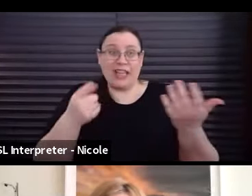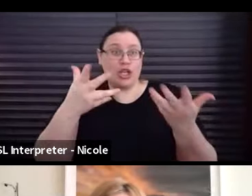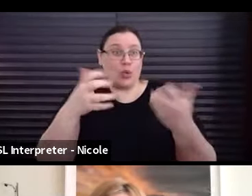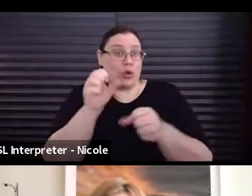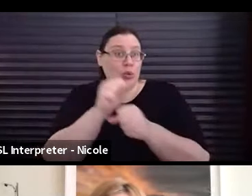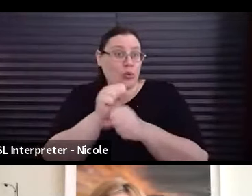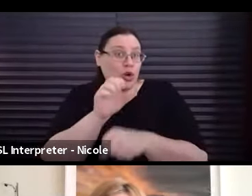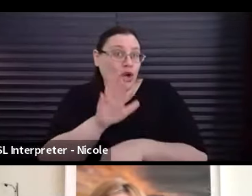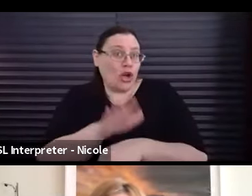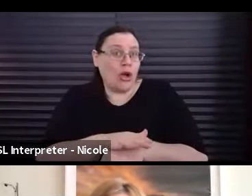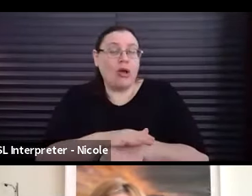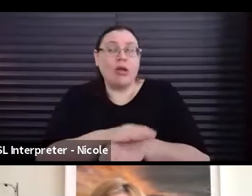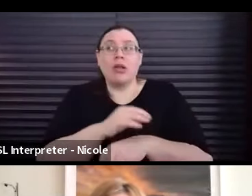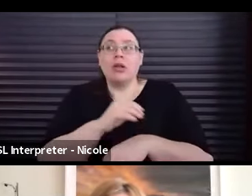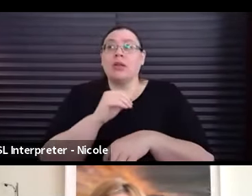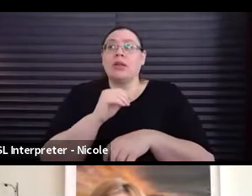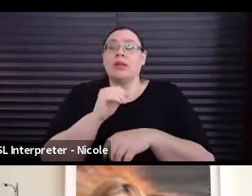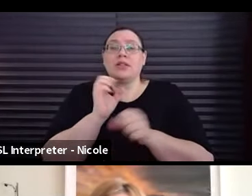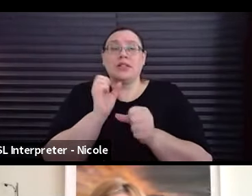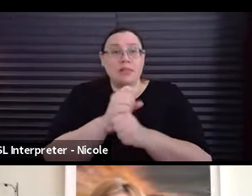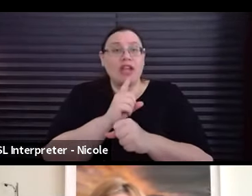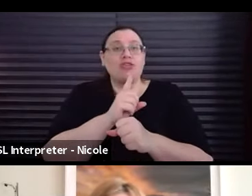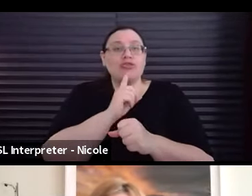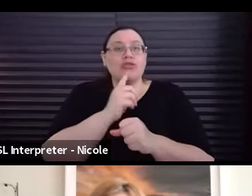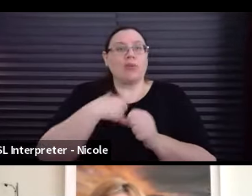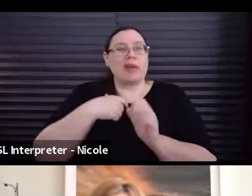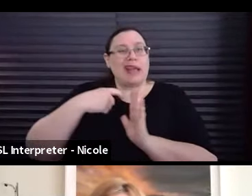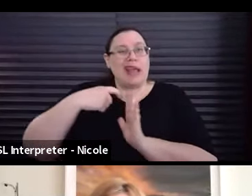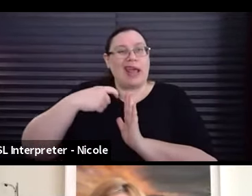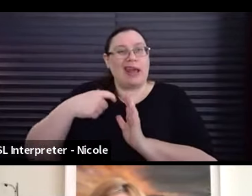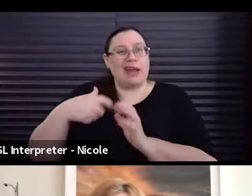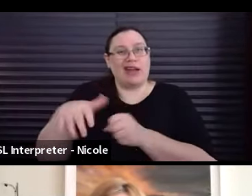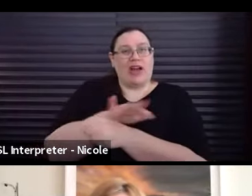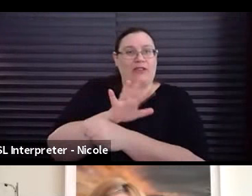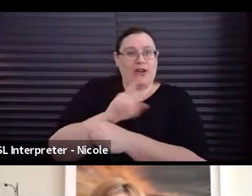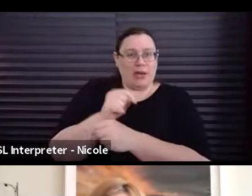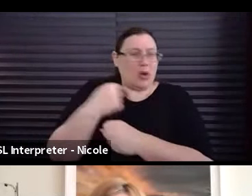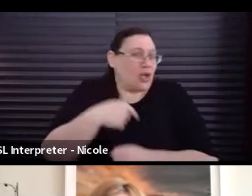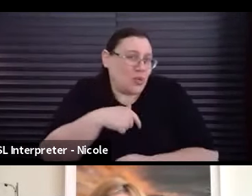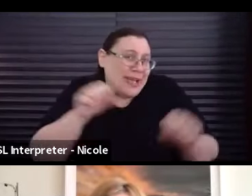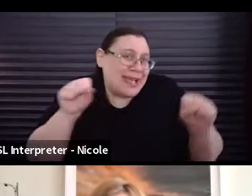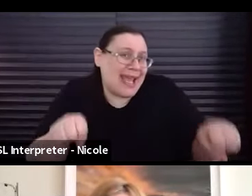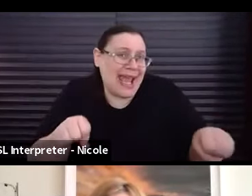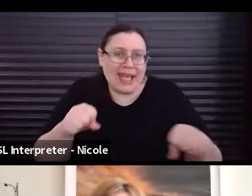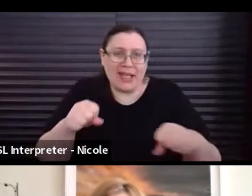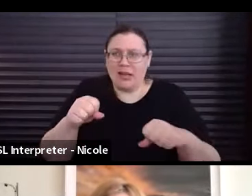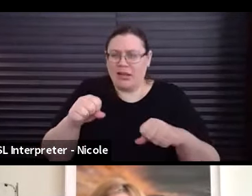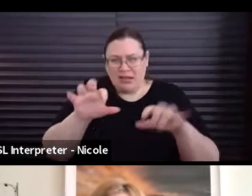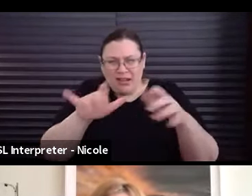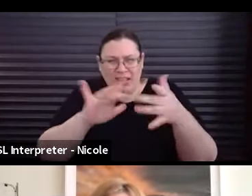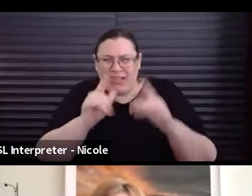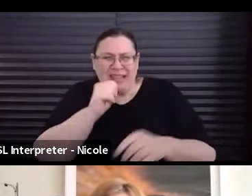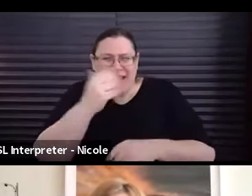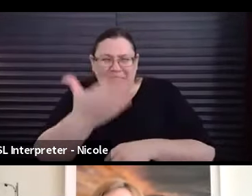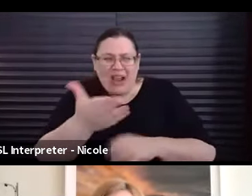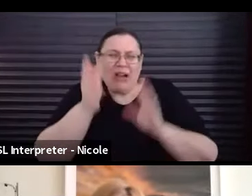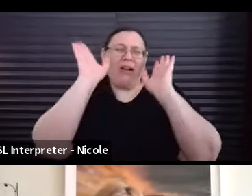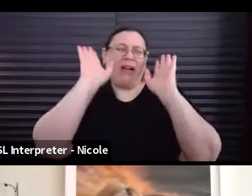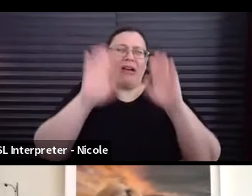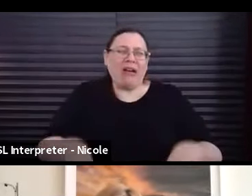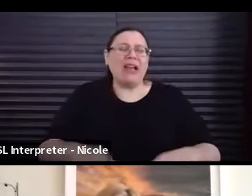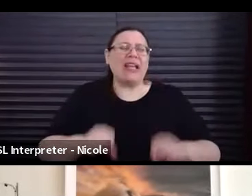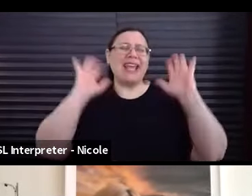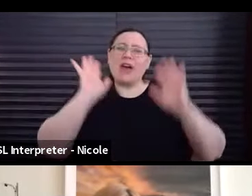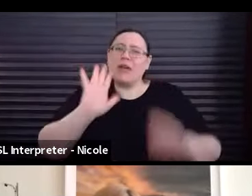on in order to make sure that we can go and cover it. Cause there's a way to do that. Always. If you don't see it online, don't be afraid to call, right?